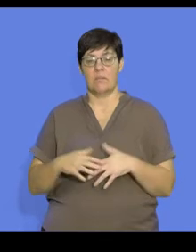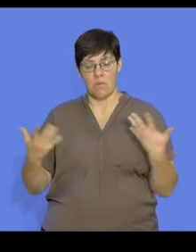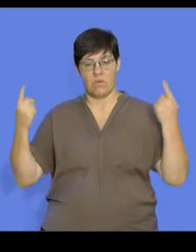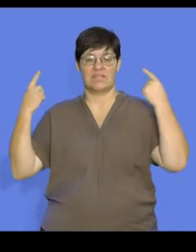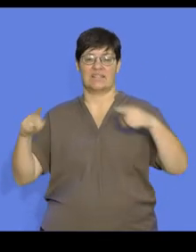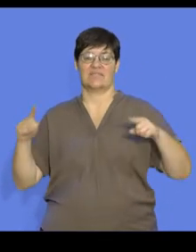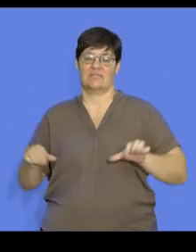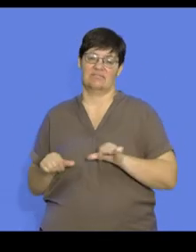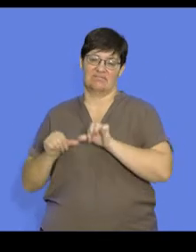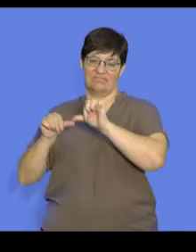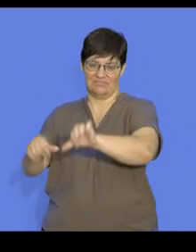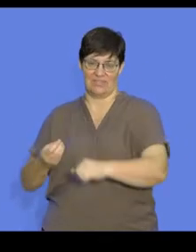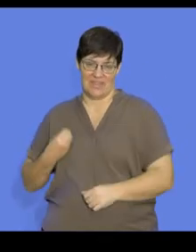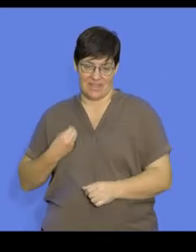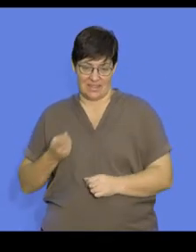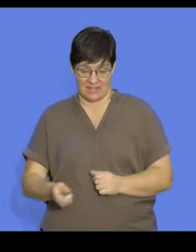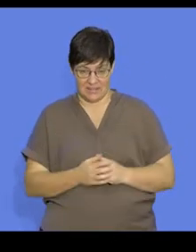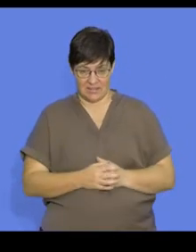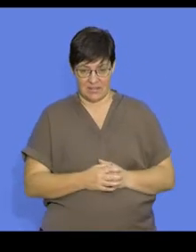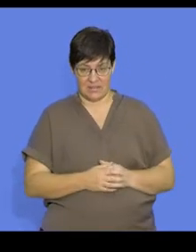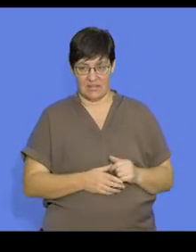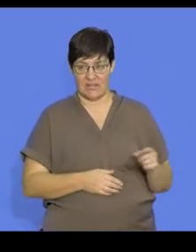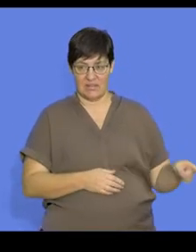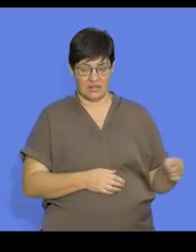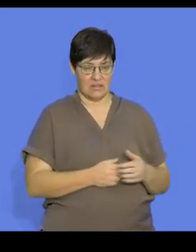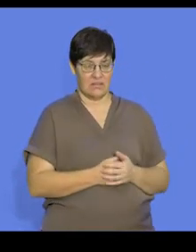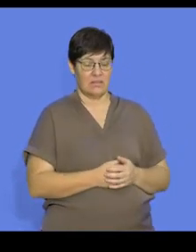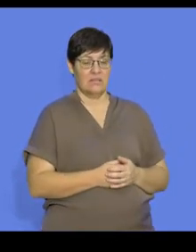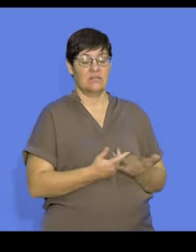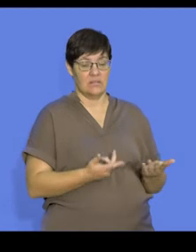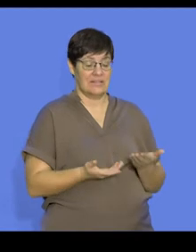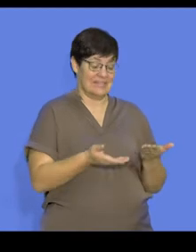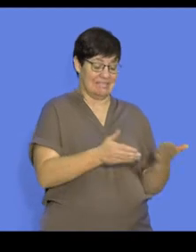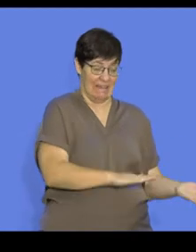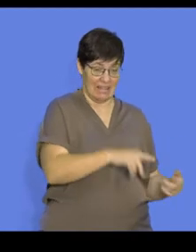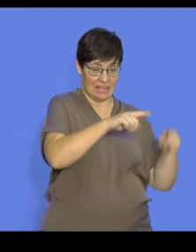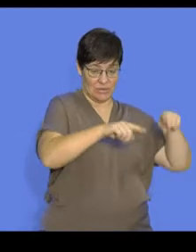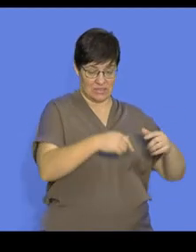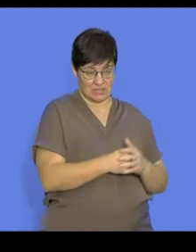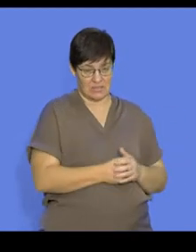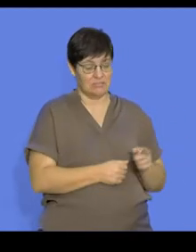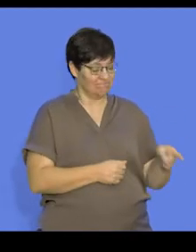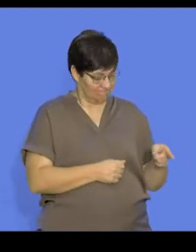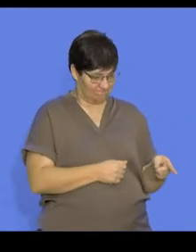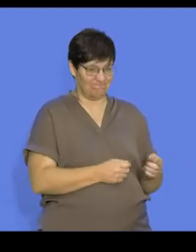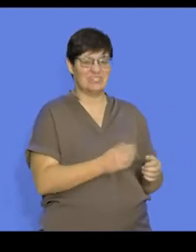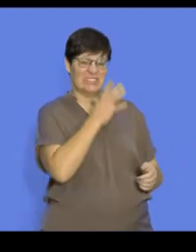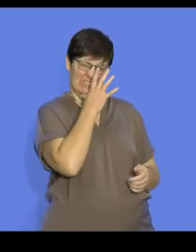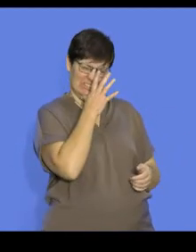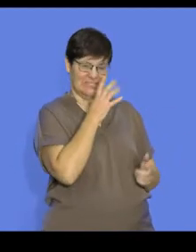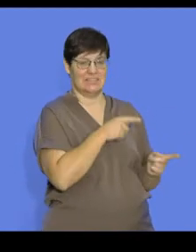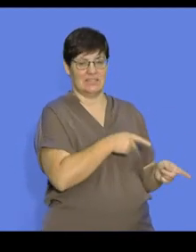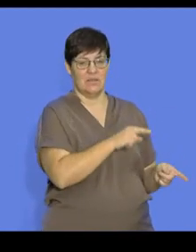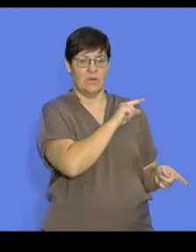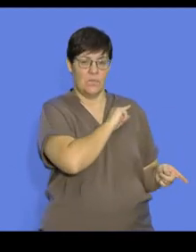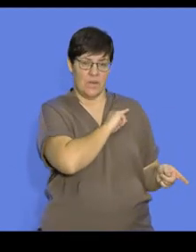greater success in survival of the young. The mortality refers to the death rate. In the R strategy,